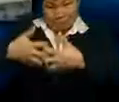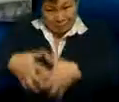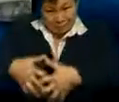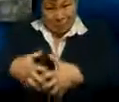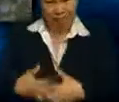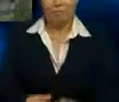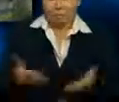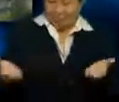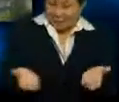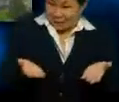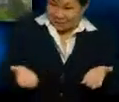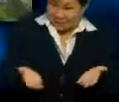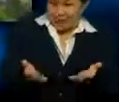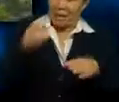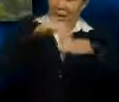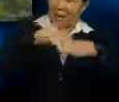Here, at the mill.